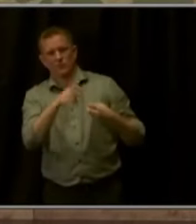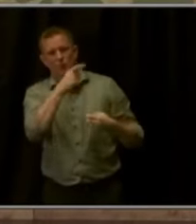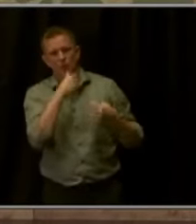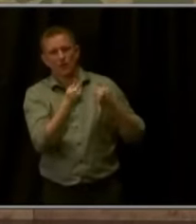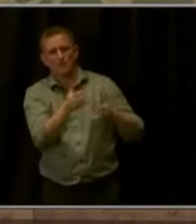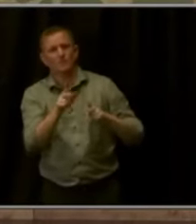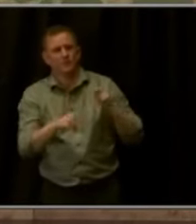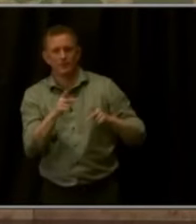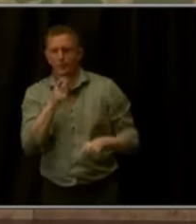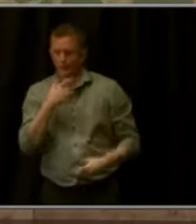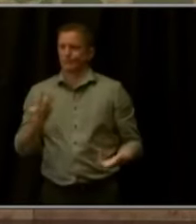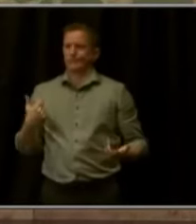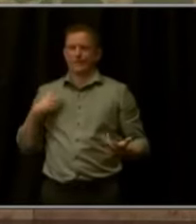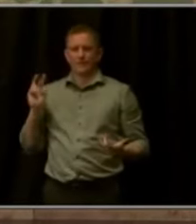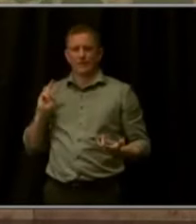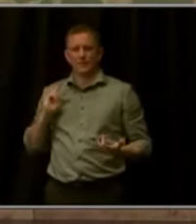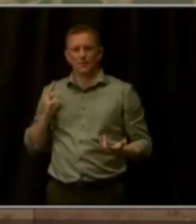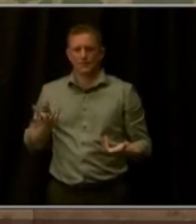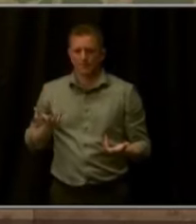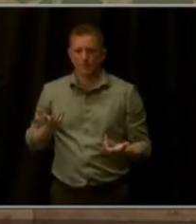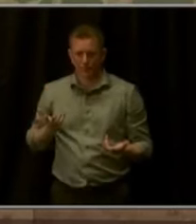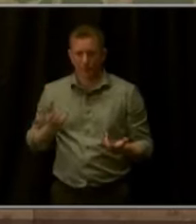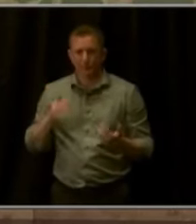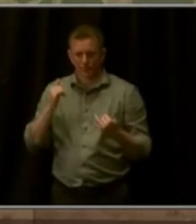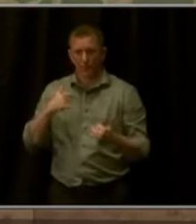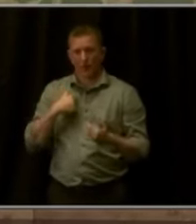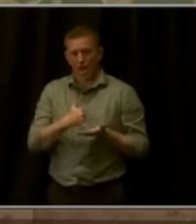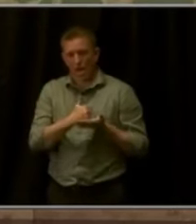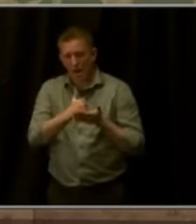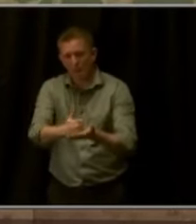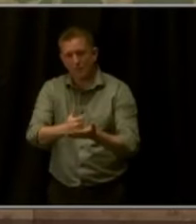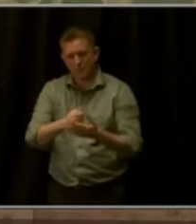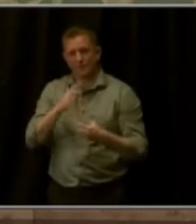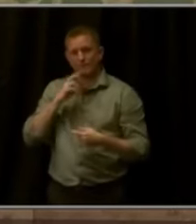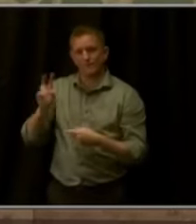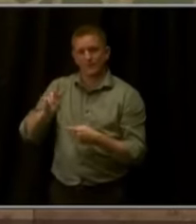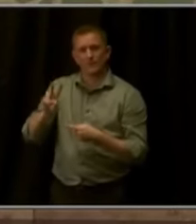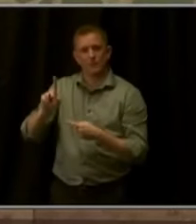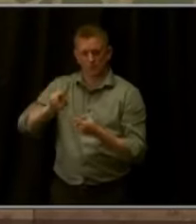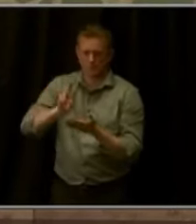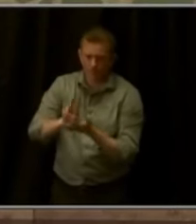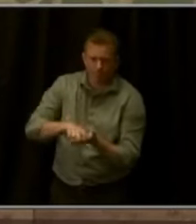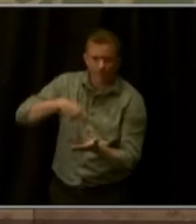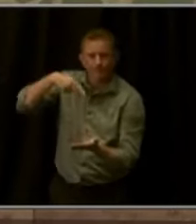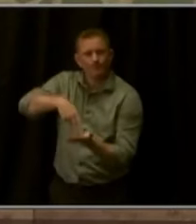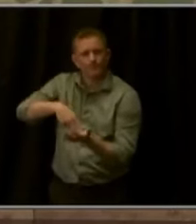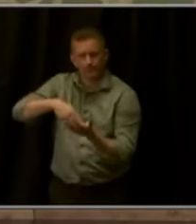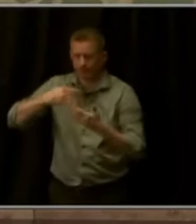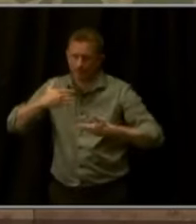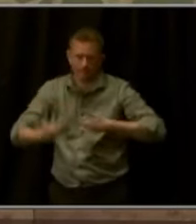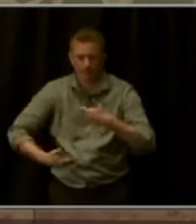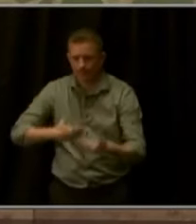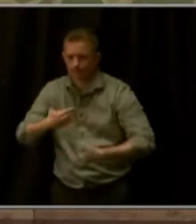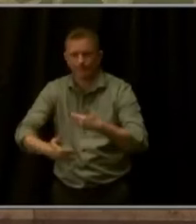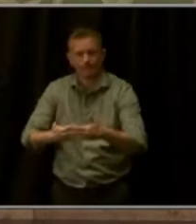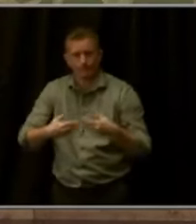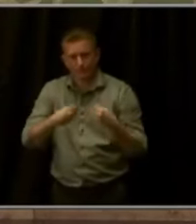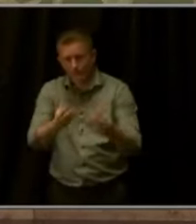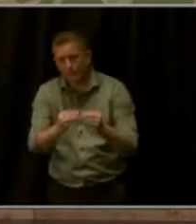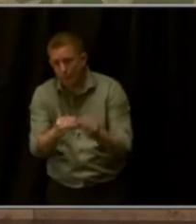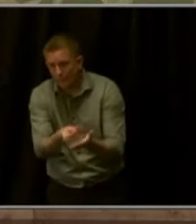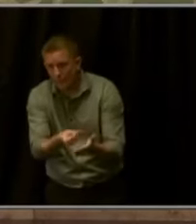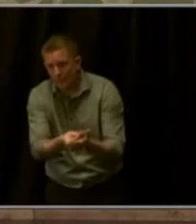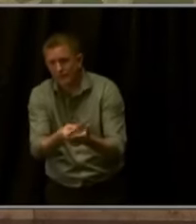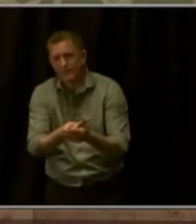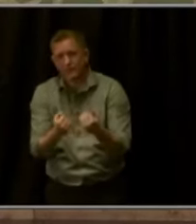also actively involved in helping victims of crime get back on their feet, providing additional funding to help people get the support and the